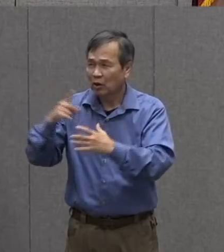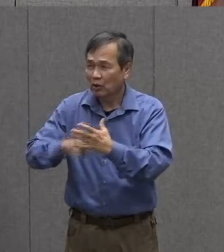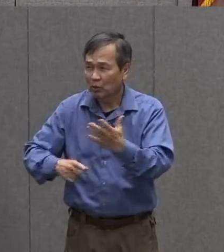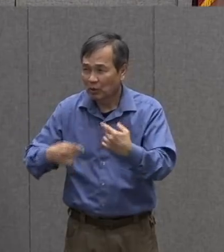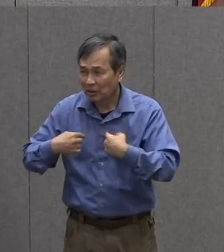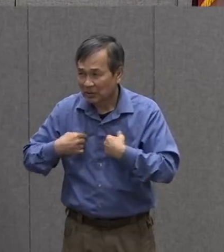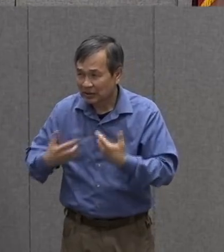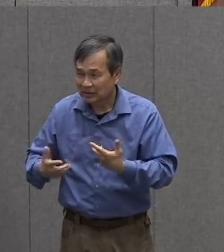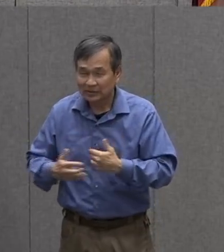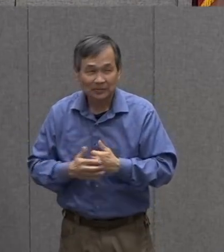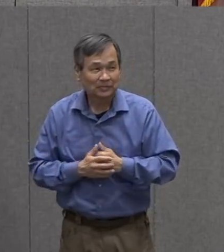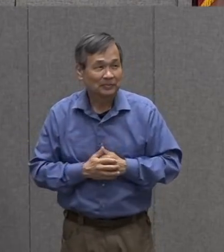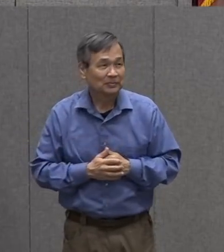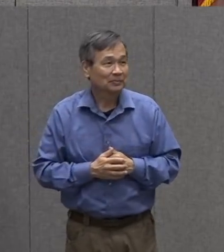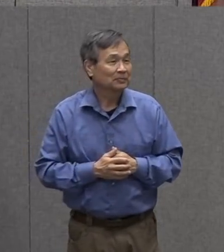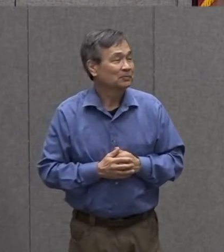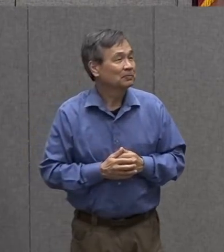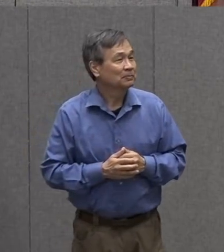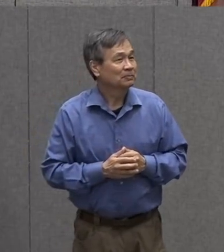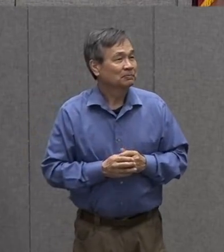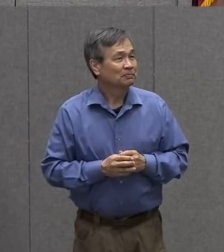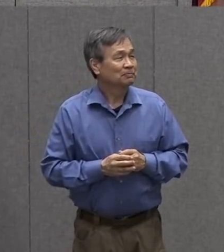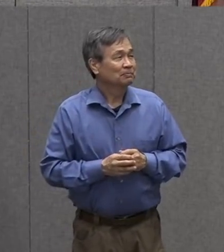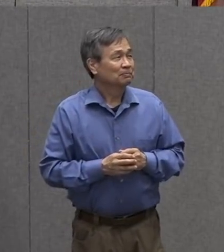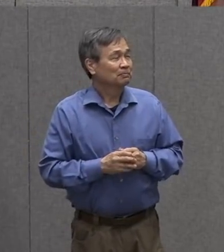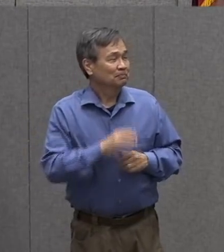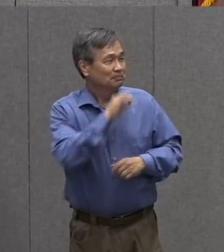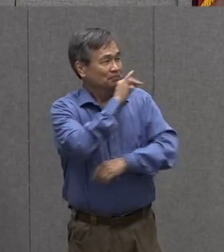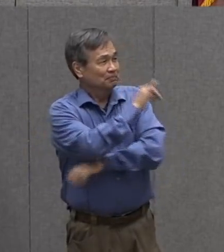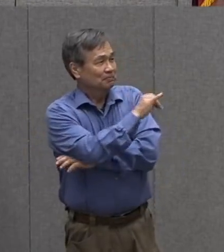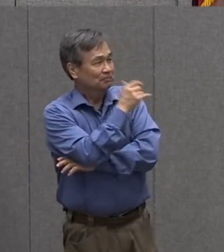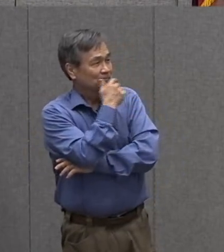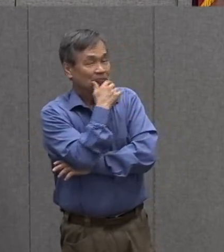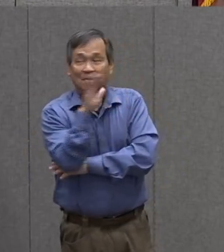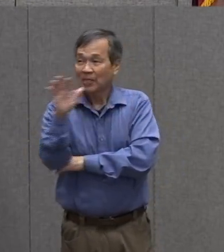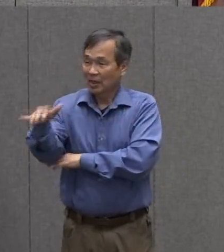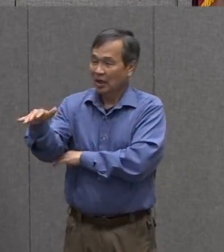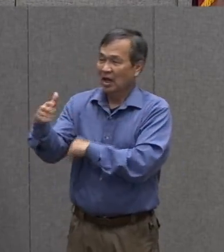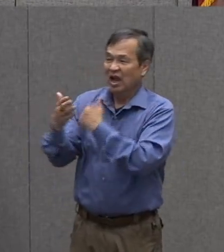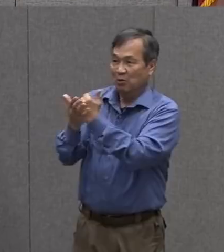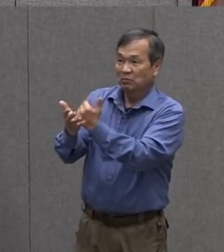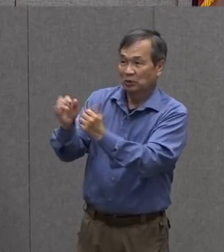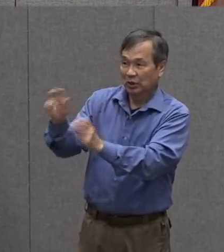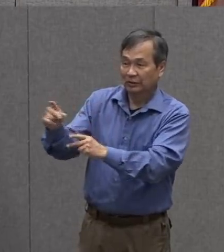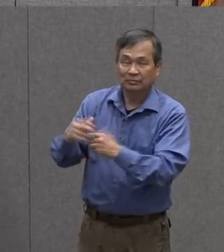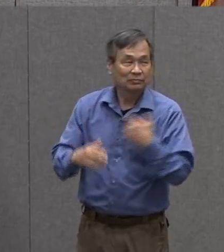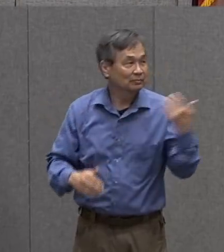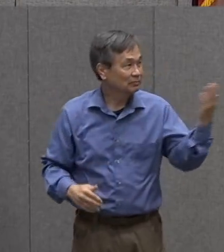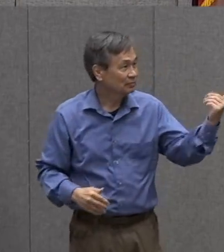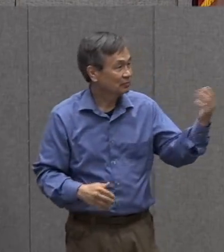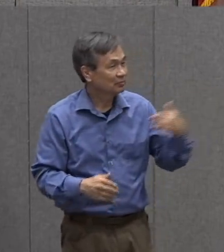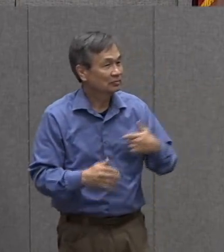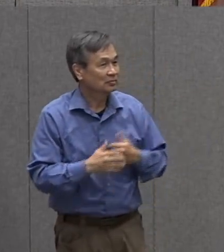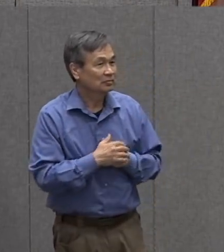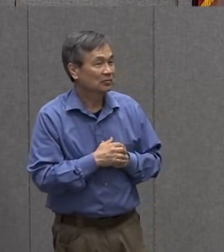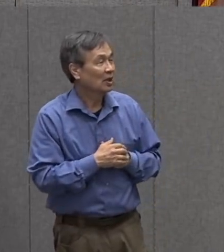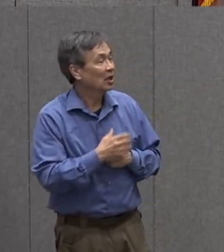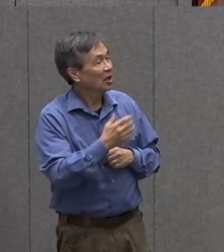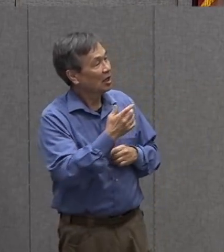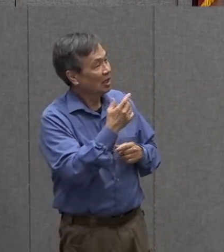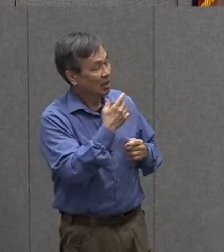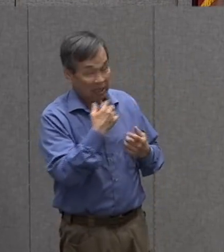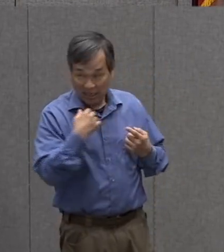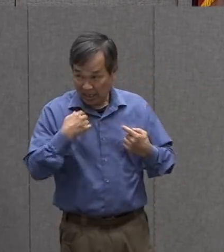huh I'll give you a hit okay please I came from